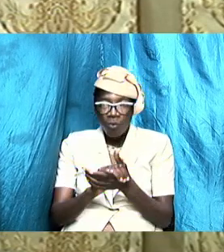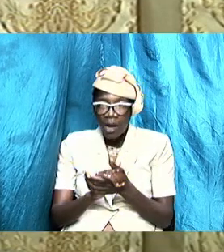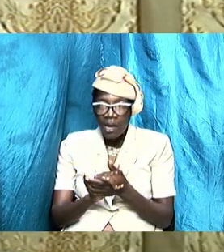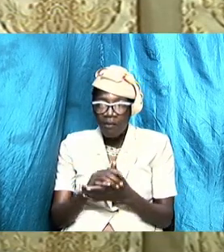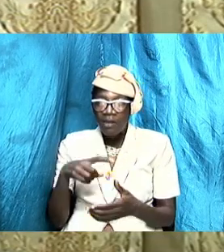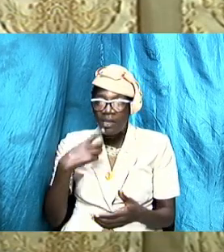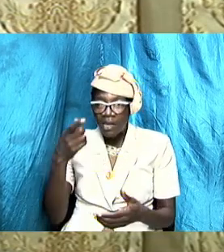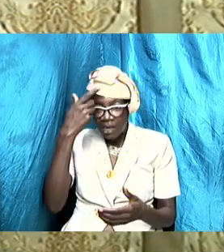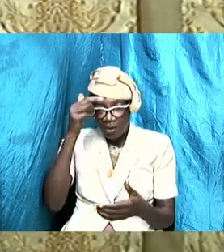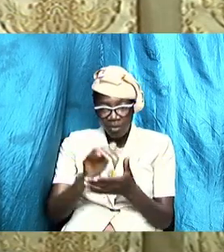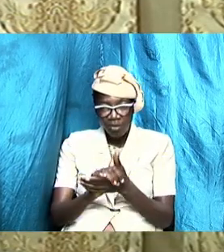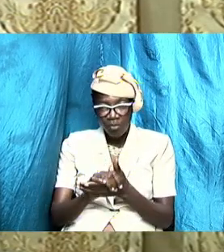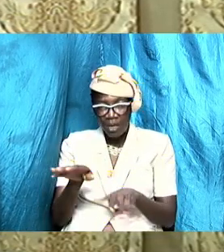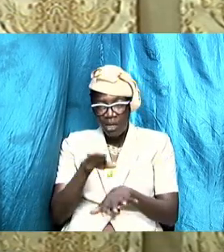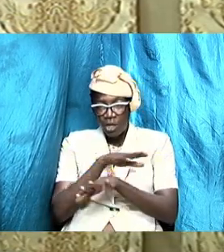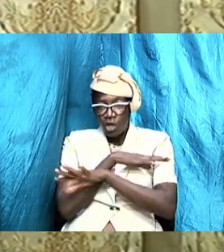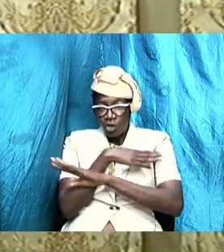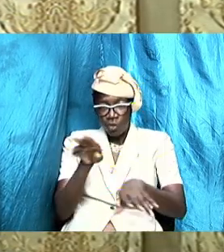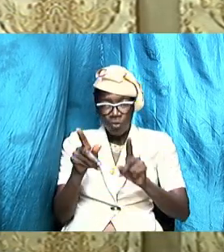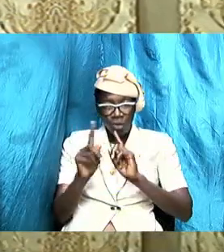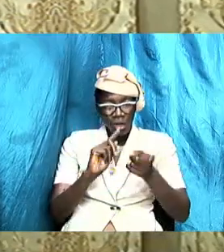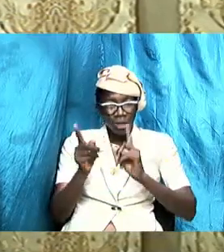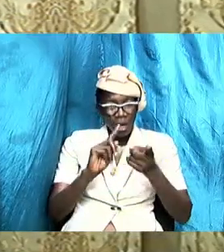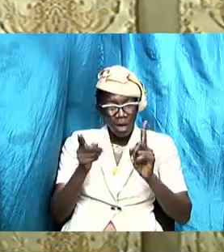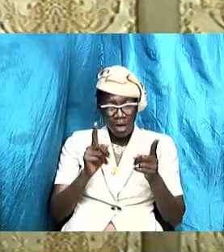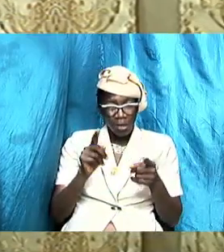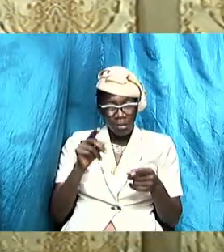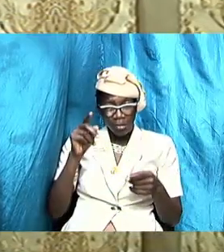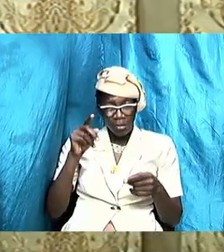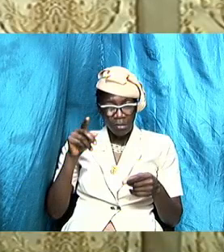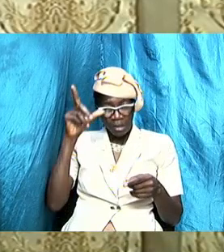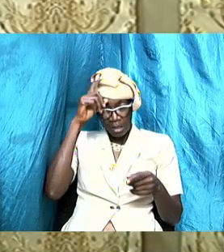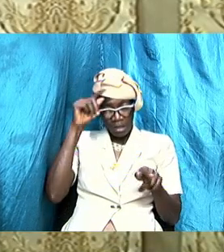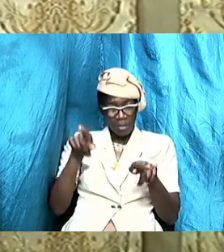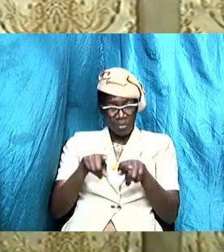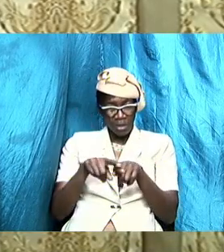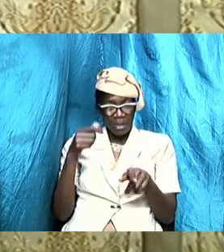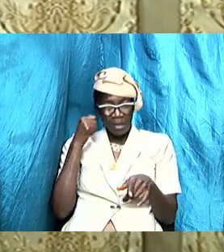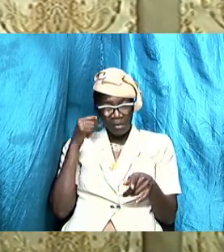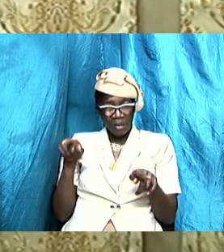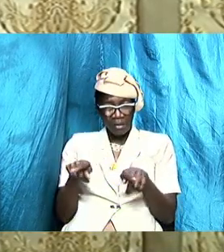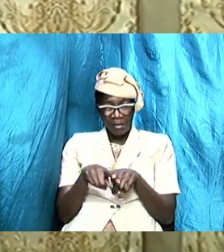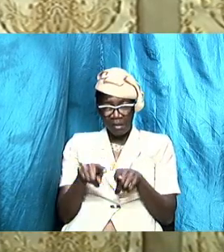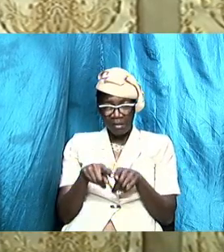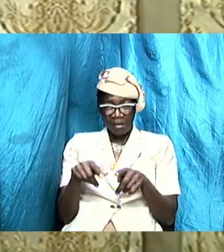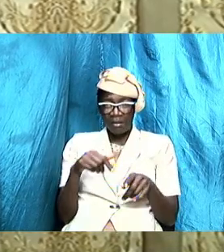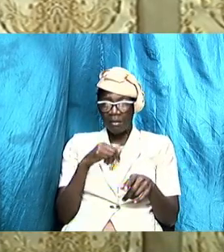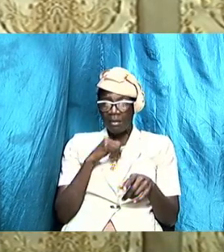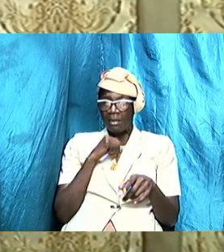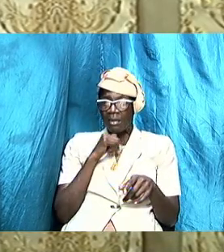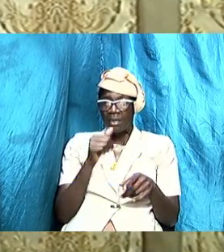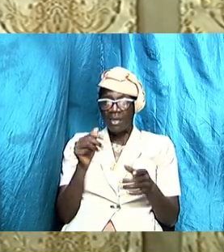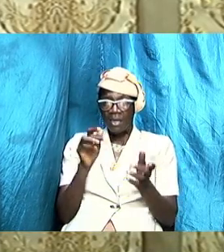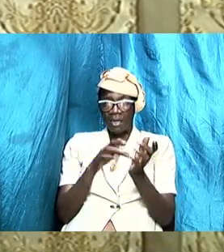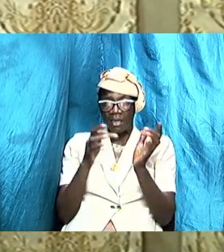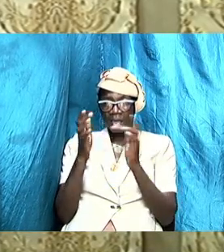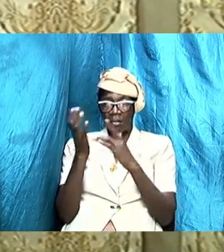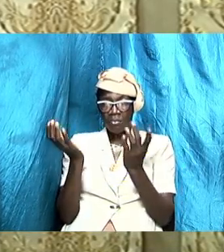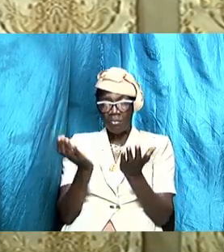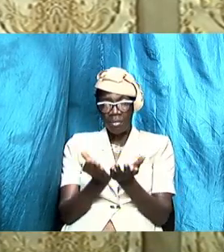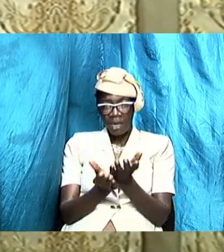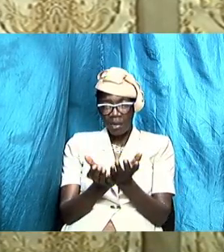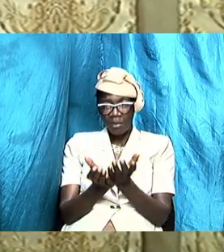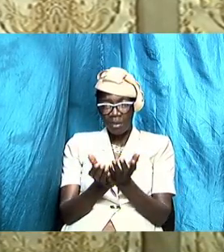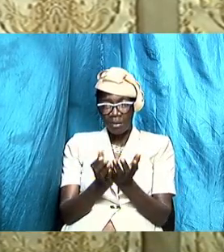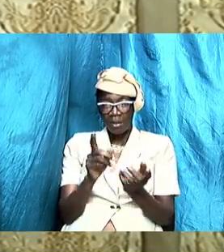people over there I know it's your siblings but I don't like them don't talk to them that is not biblical and you are